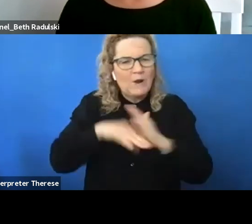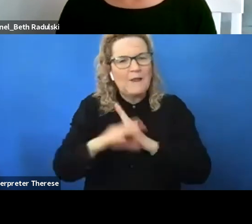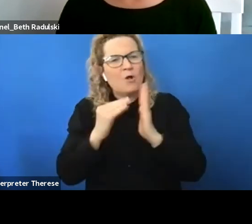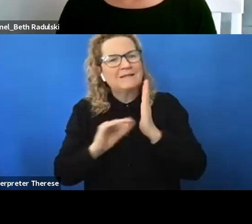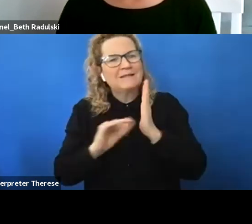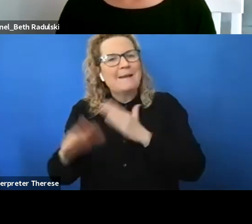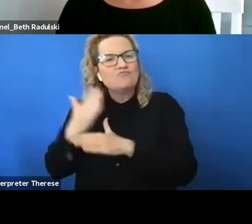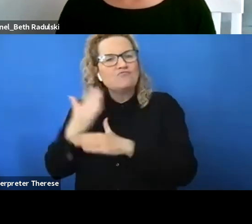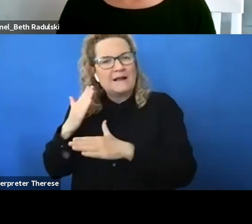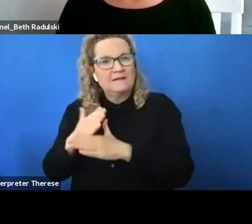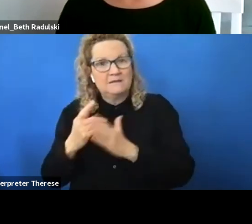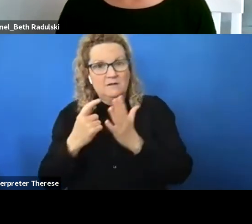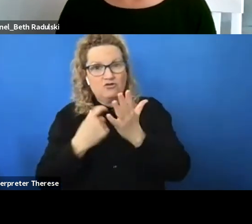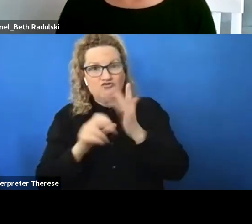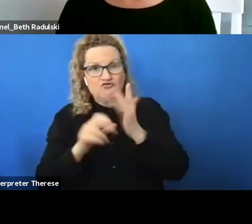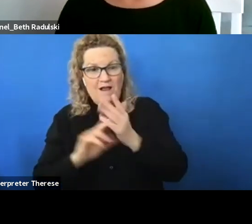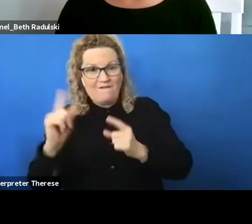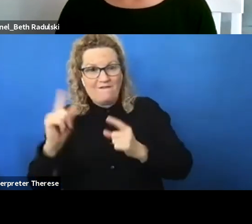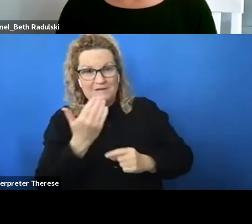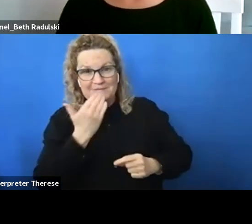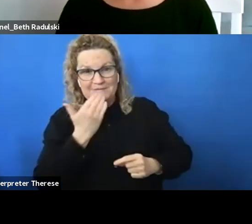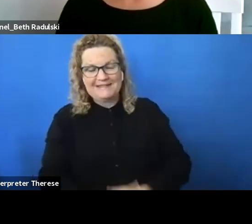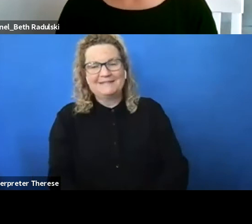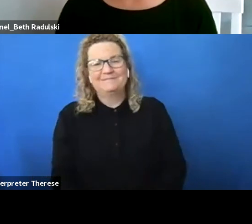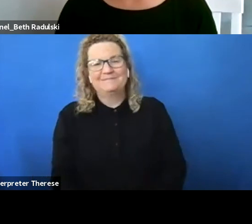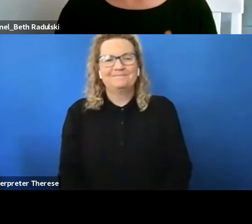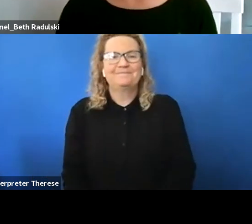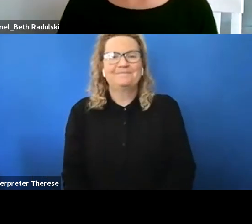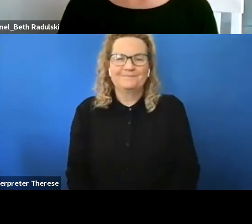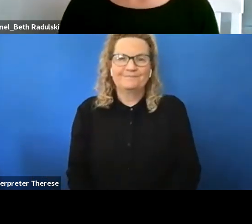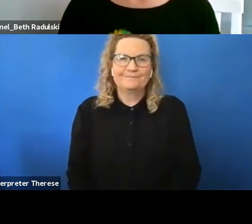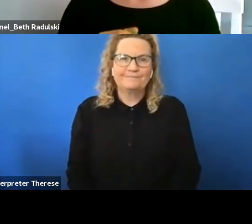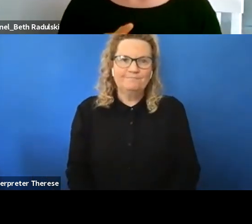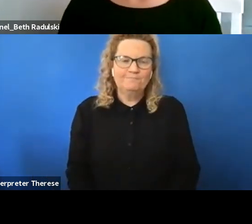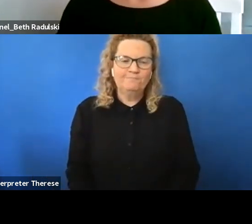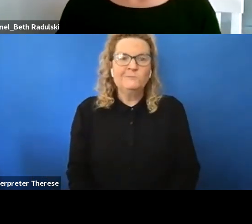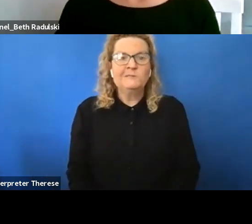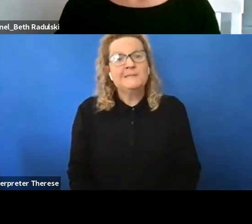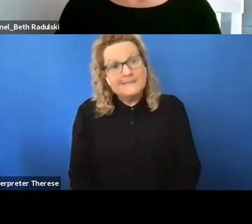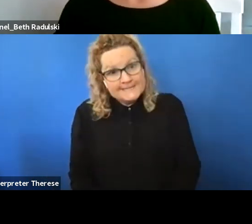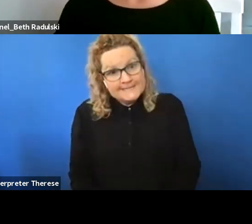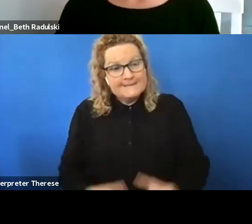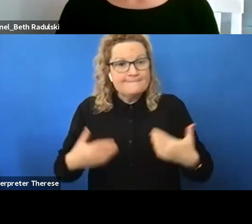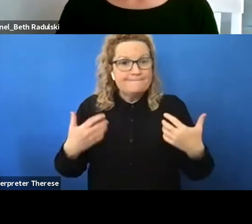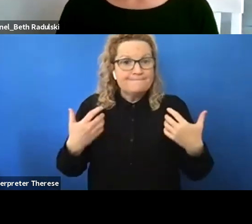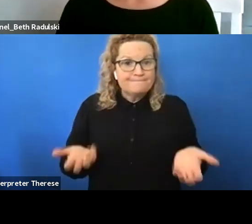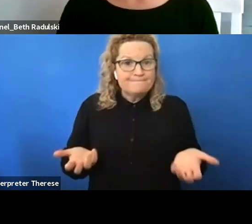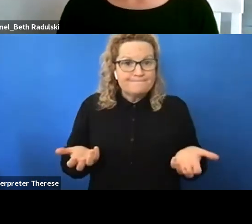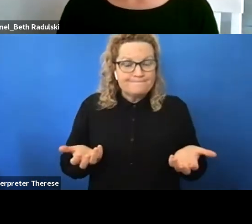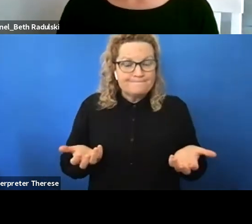ryan i might ask you to go first um i would consider